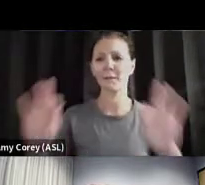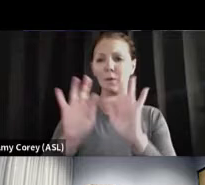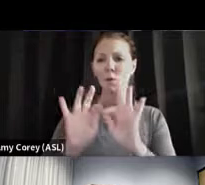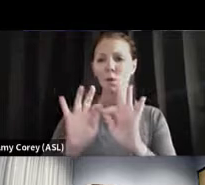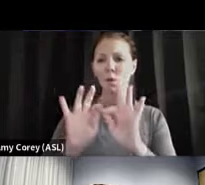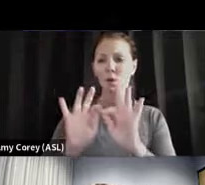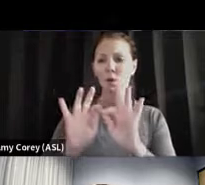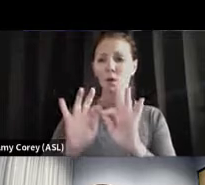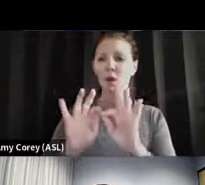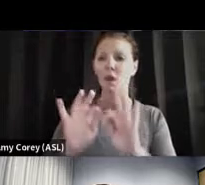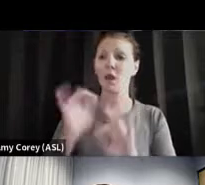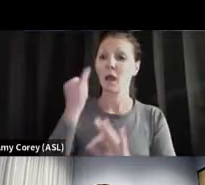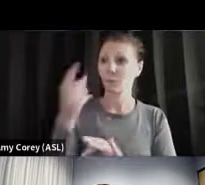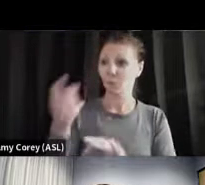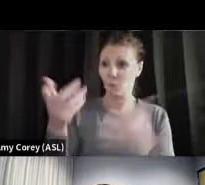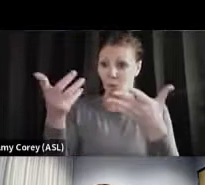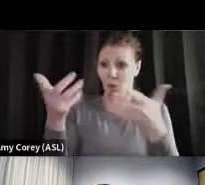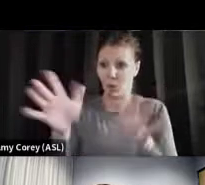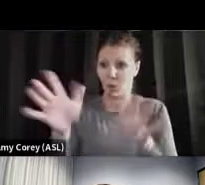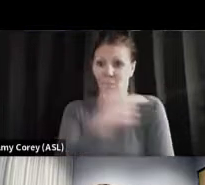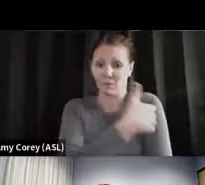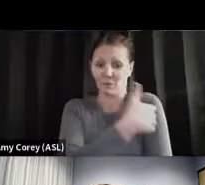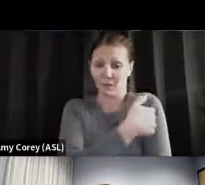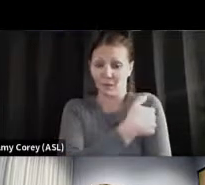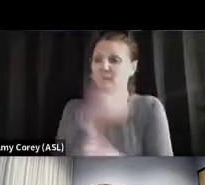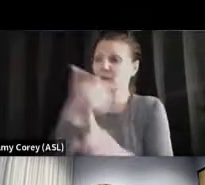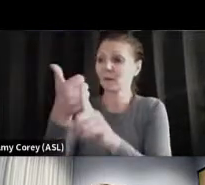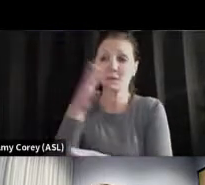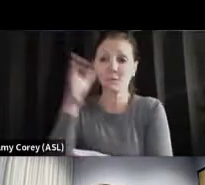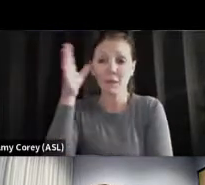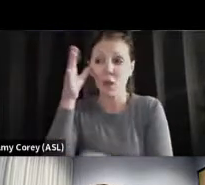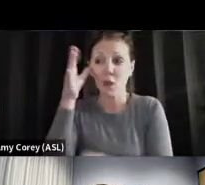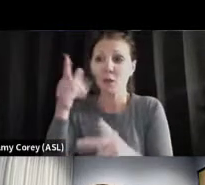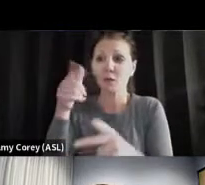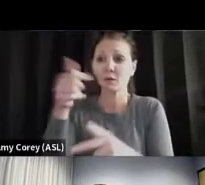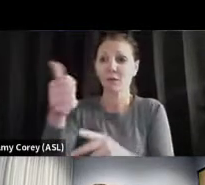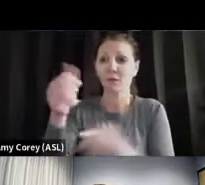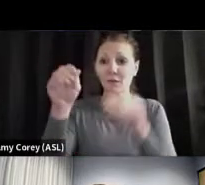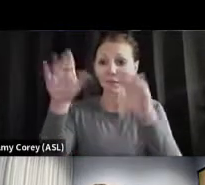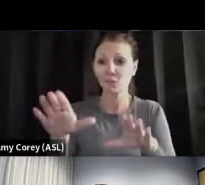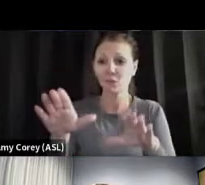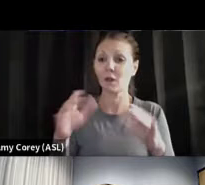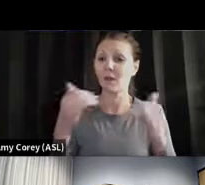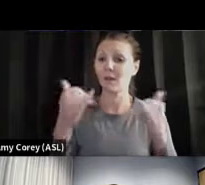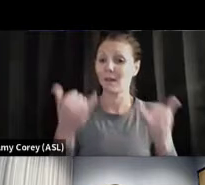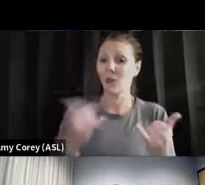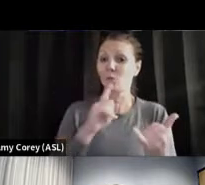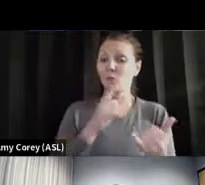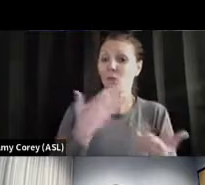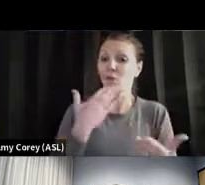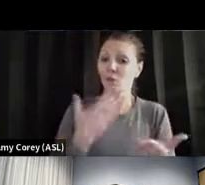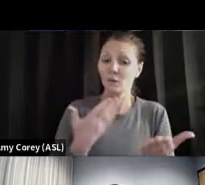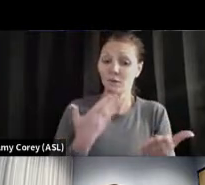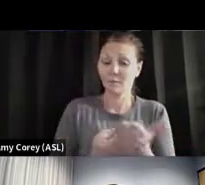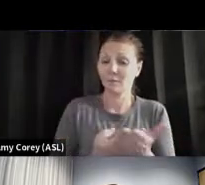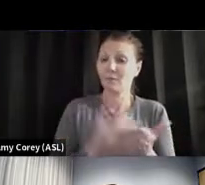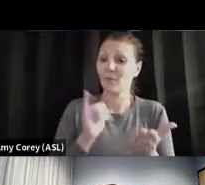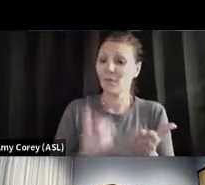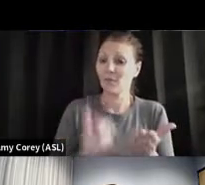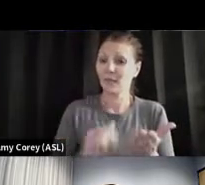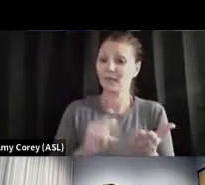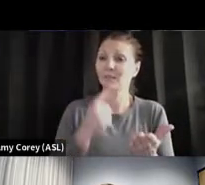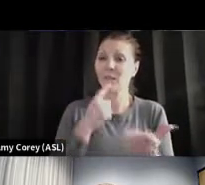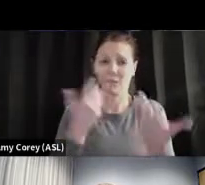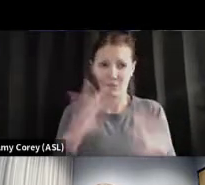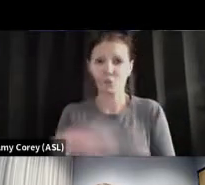you're a teacher or a parent, you're already vaccinated, there's now really good evidence that if you get a booster, you've gotten two doses of Moderna, two doses